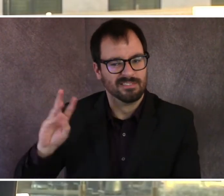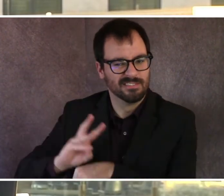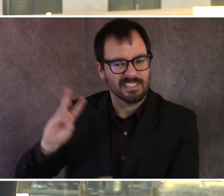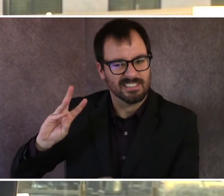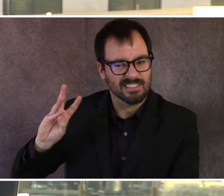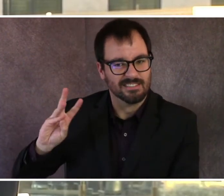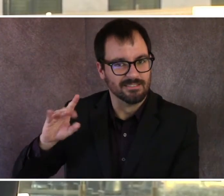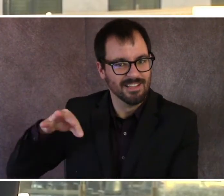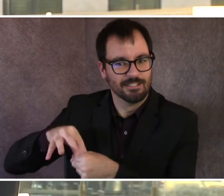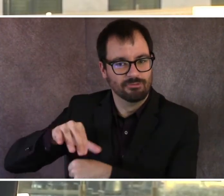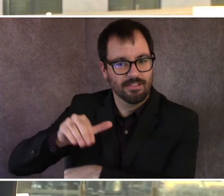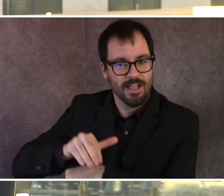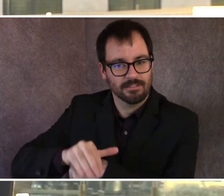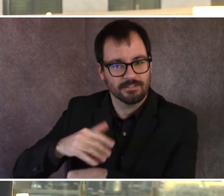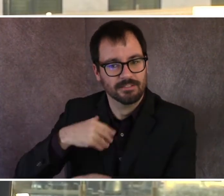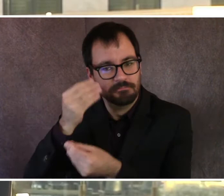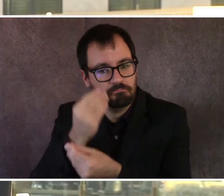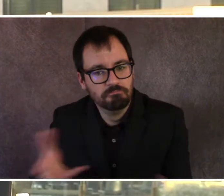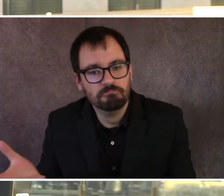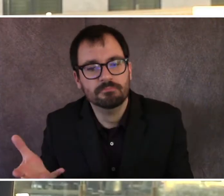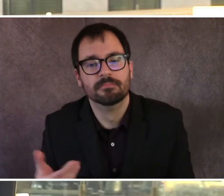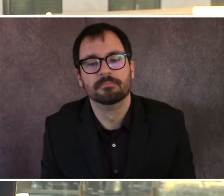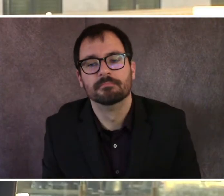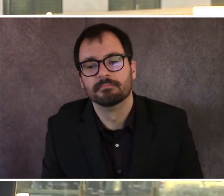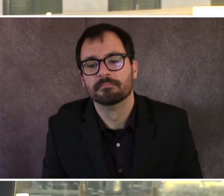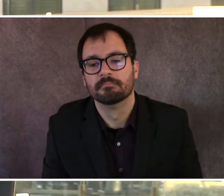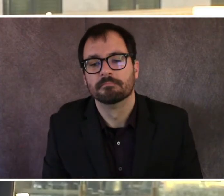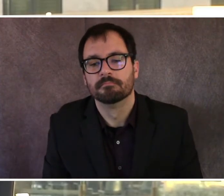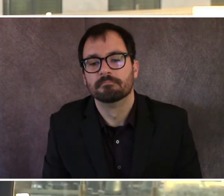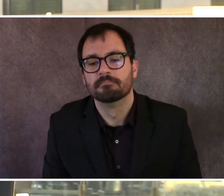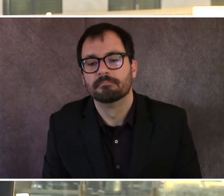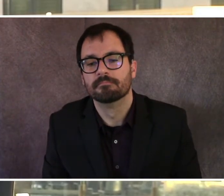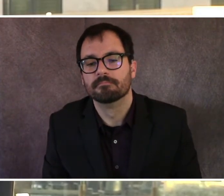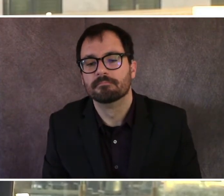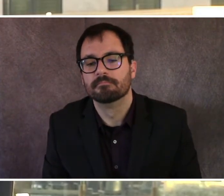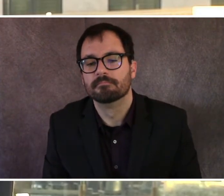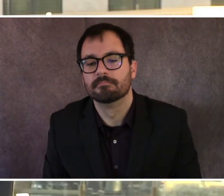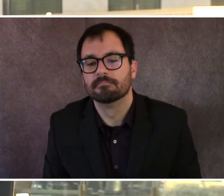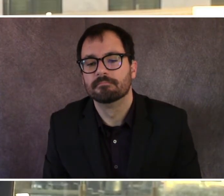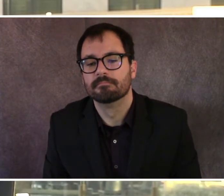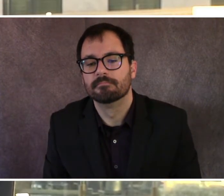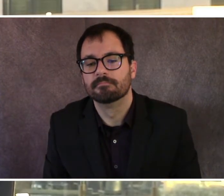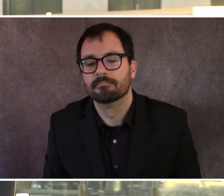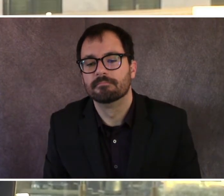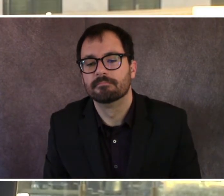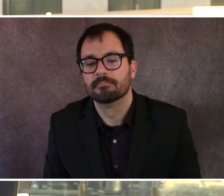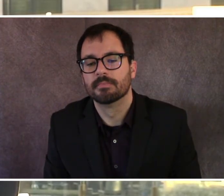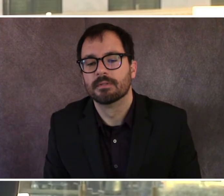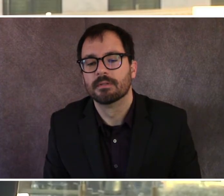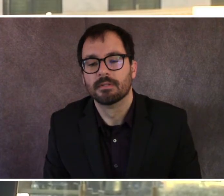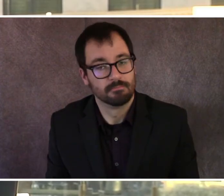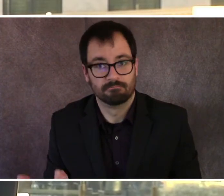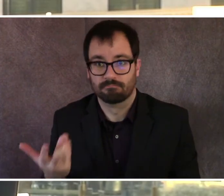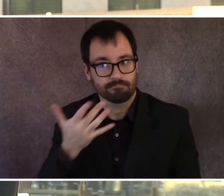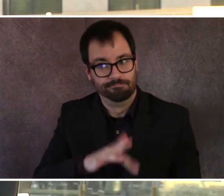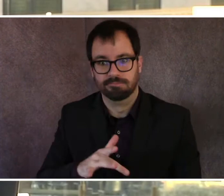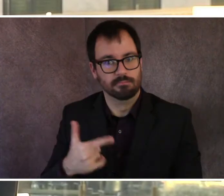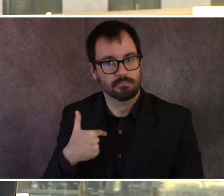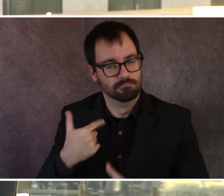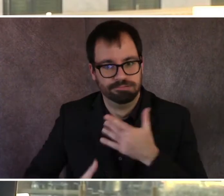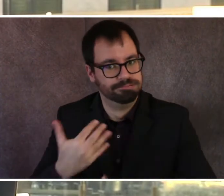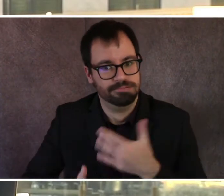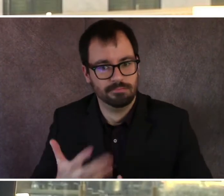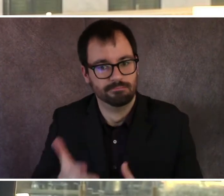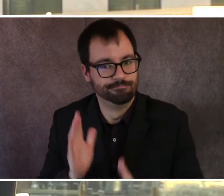all these ballots. still have to count. We weren't going to get numbers back until, you know, yesterday. And she said by six o'clock, we had them all counted because the